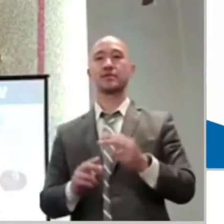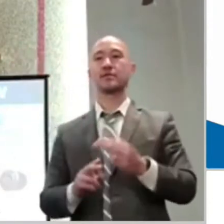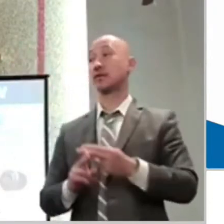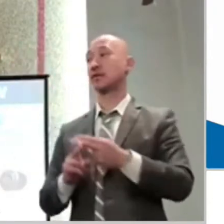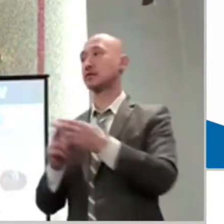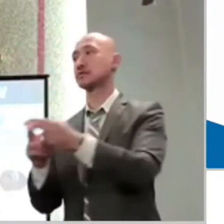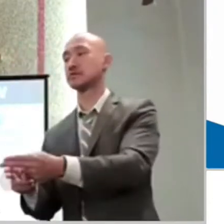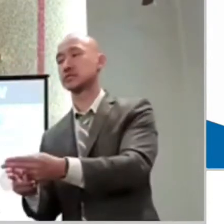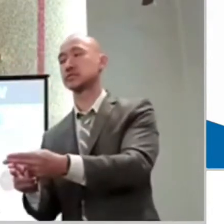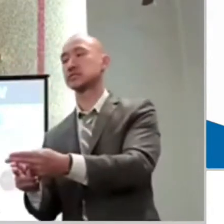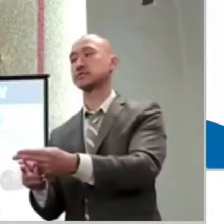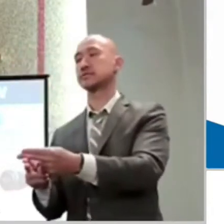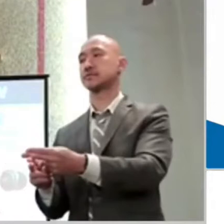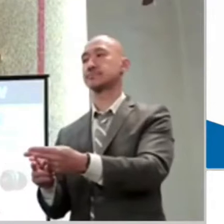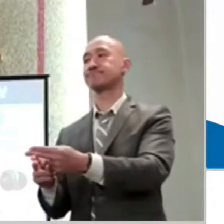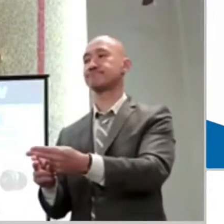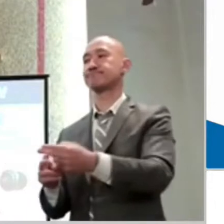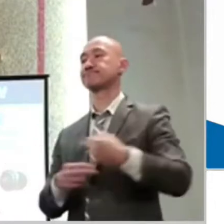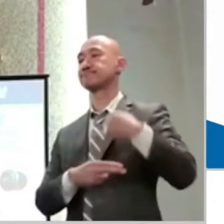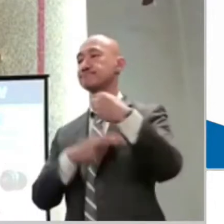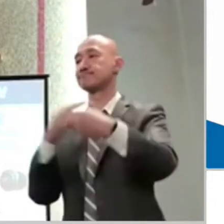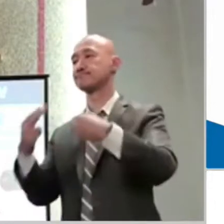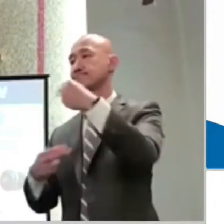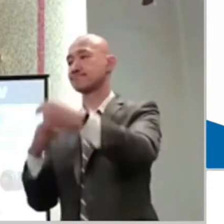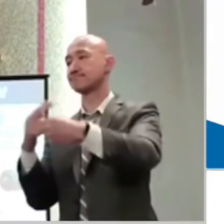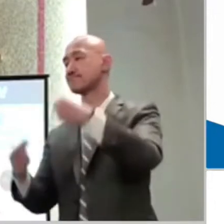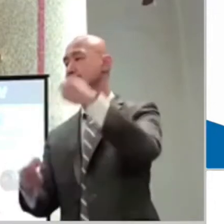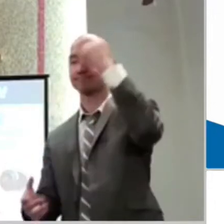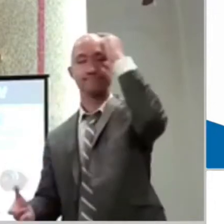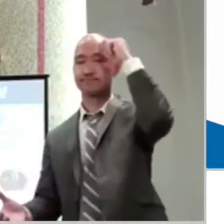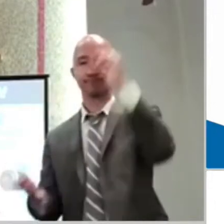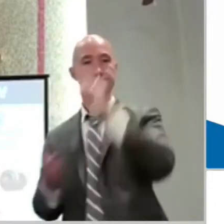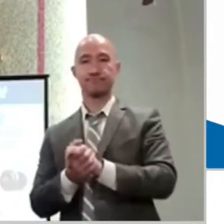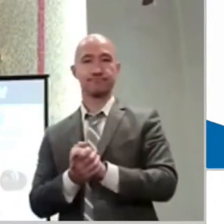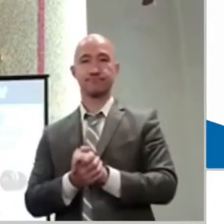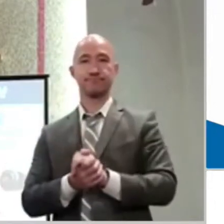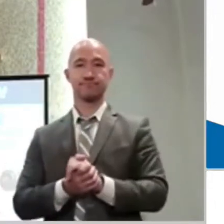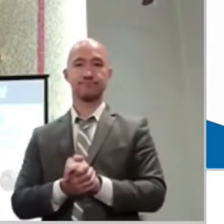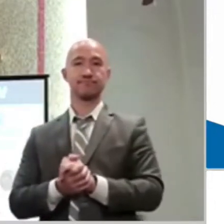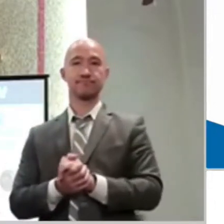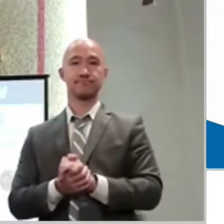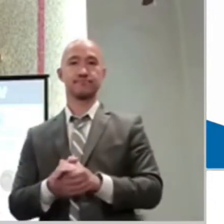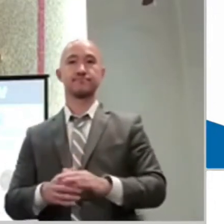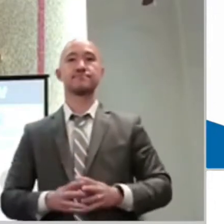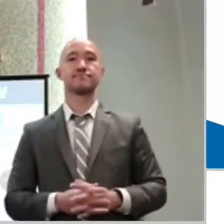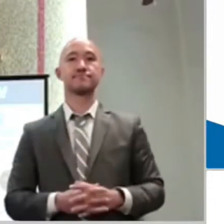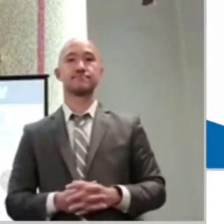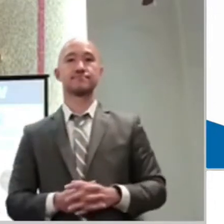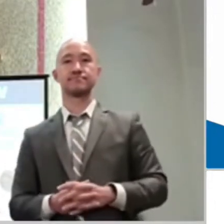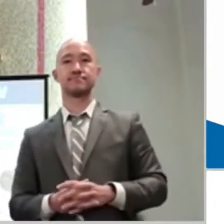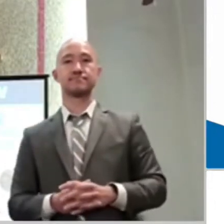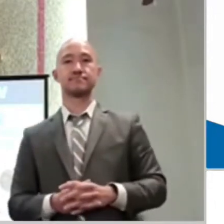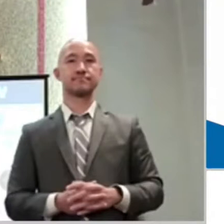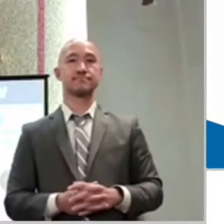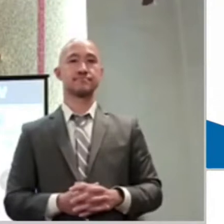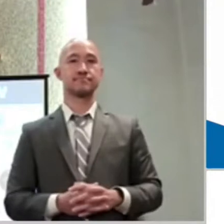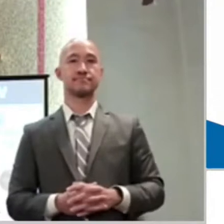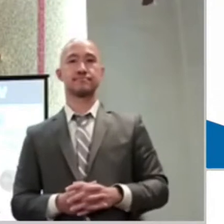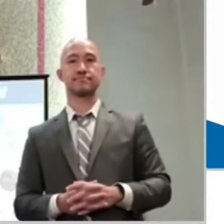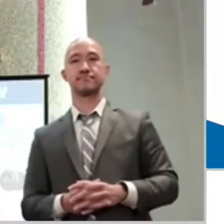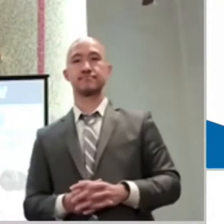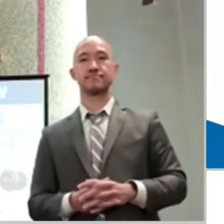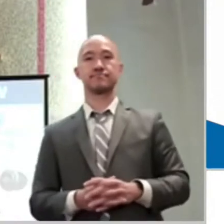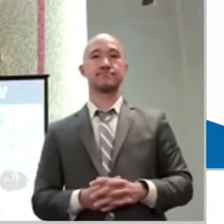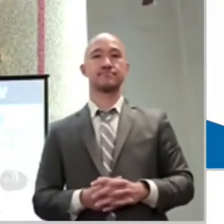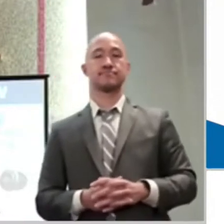generation. See, when our faith is misplaced, it causes a problem of unbelief.